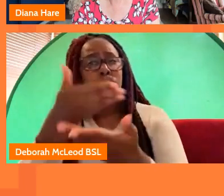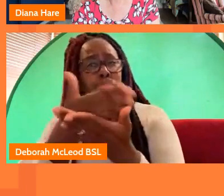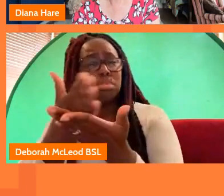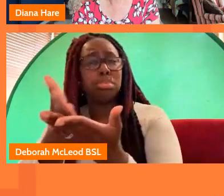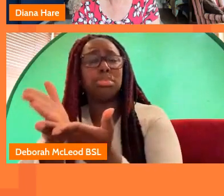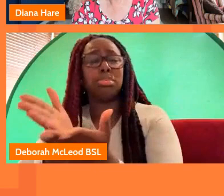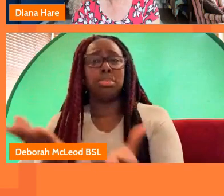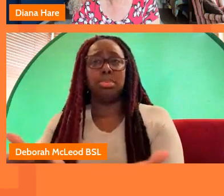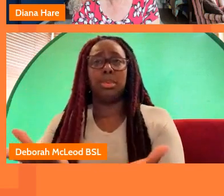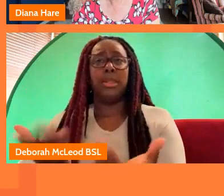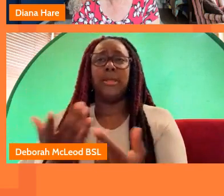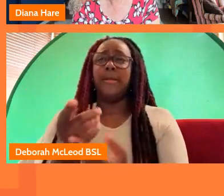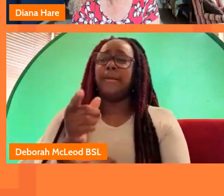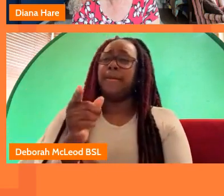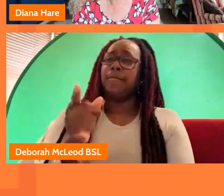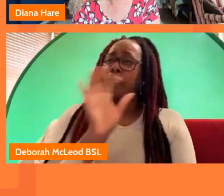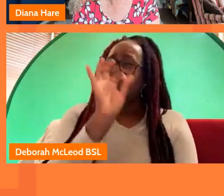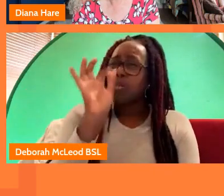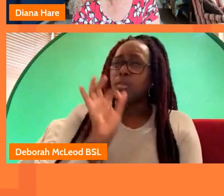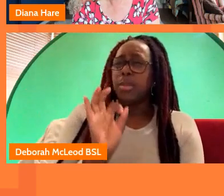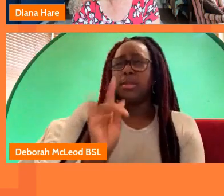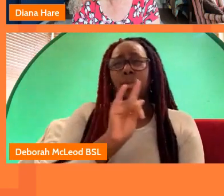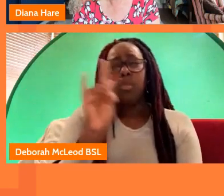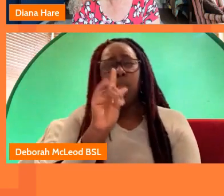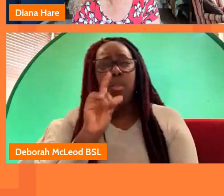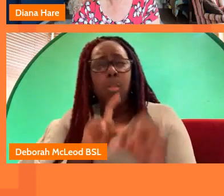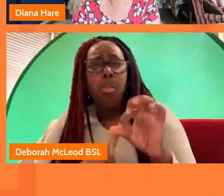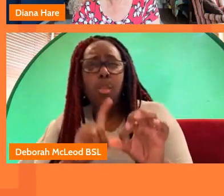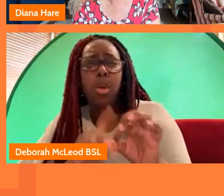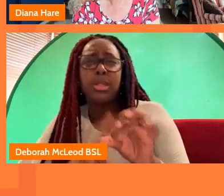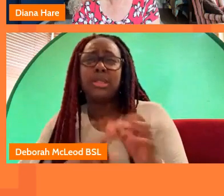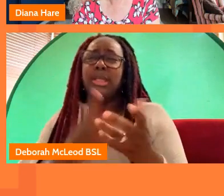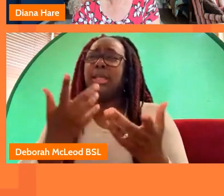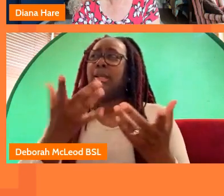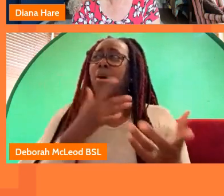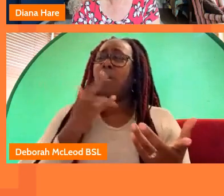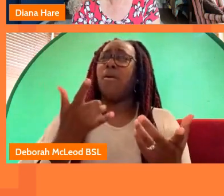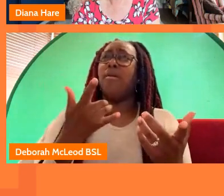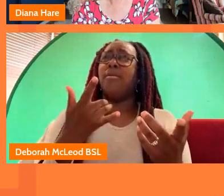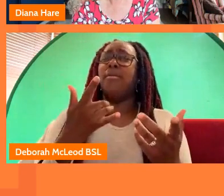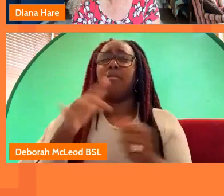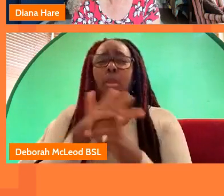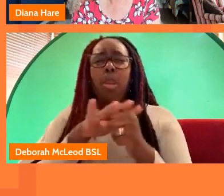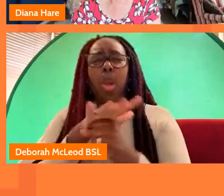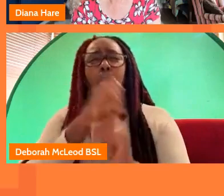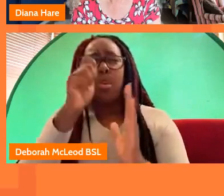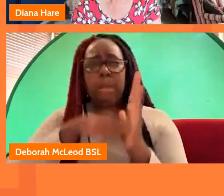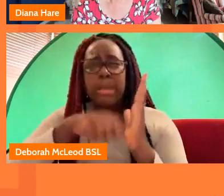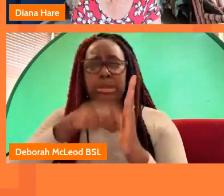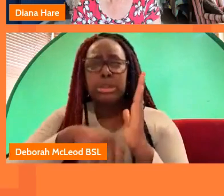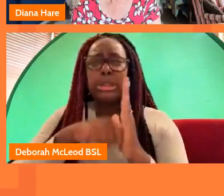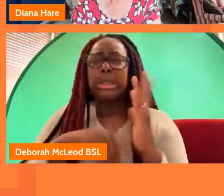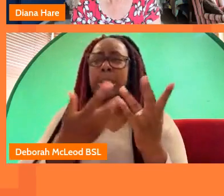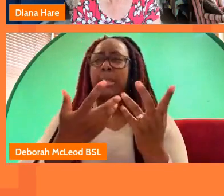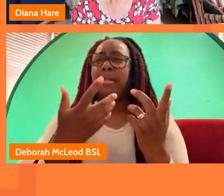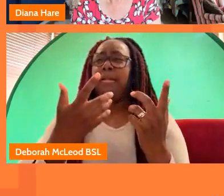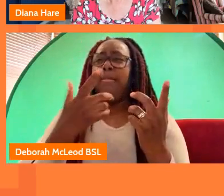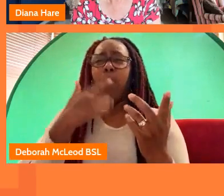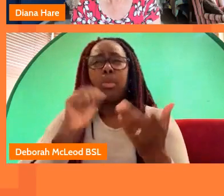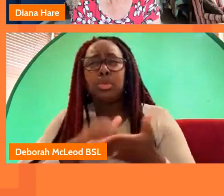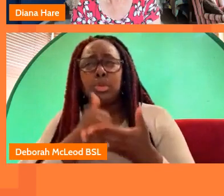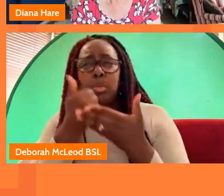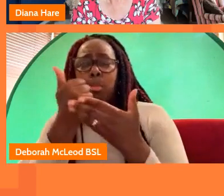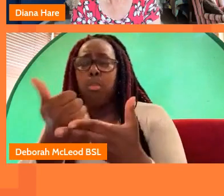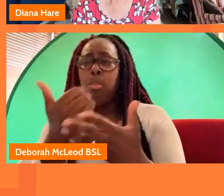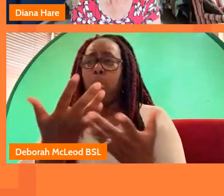just sort wondered what what would you say are the qualities of a local commission that really helps it to cut through and what and what support do you